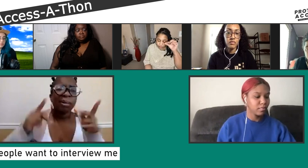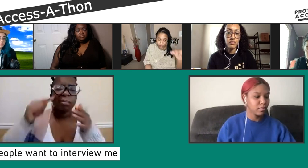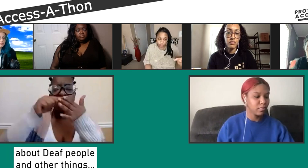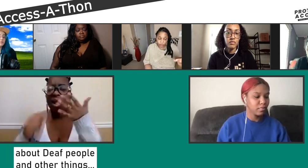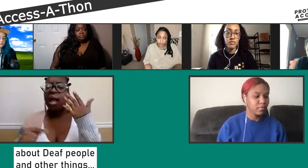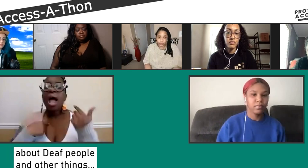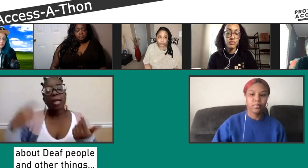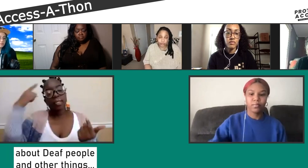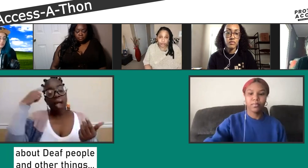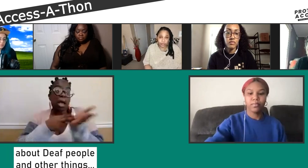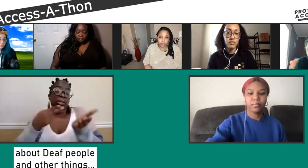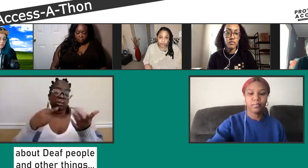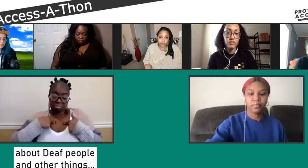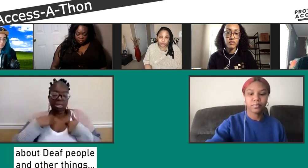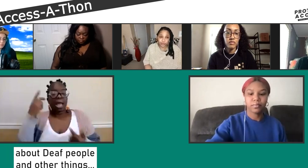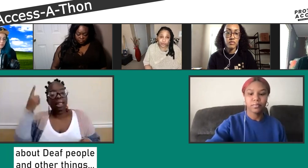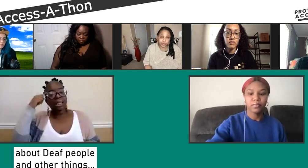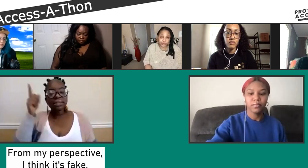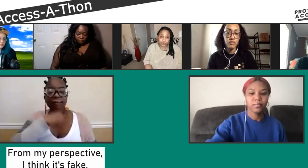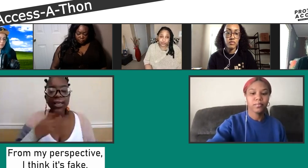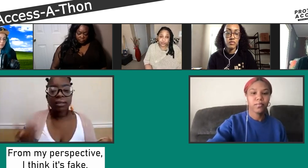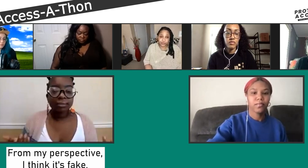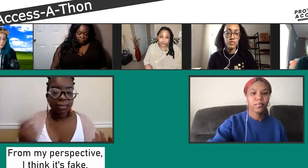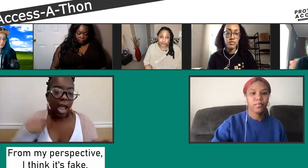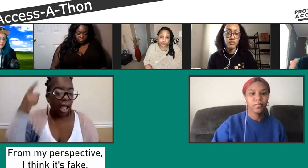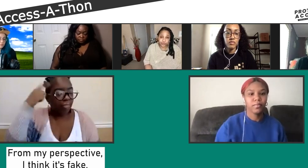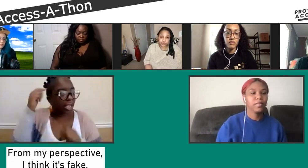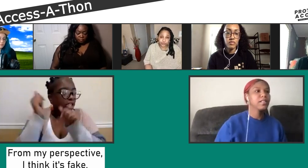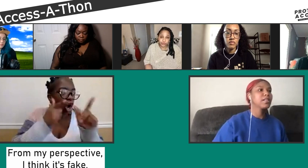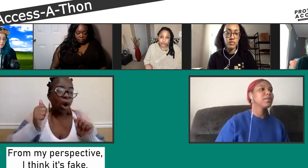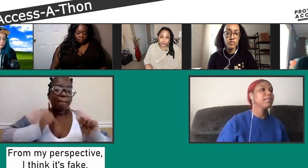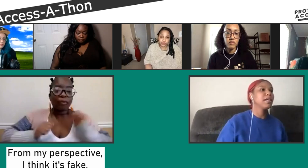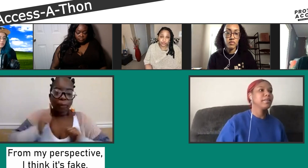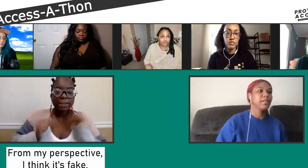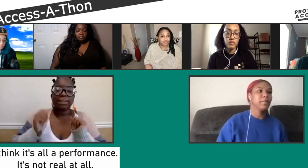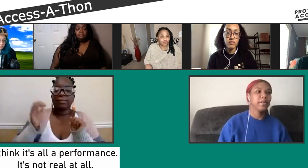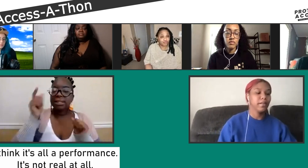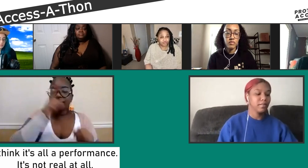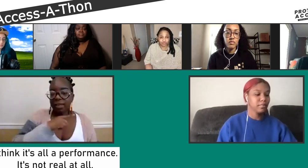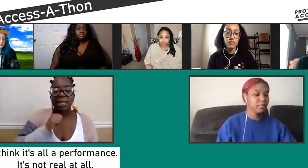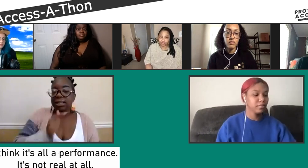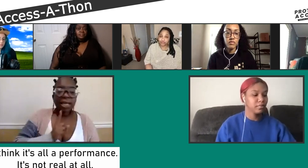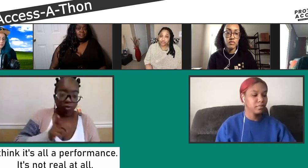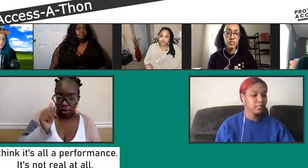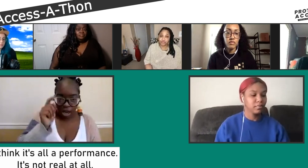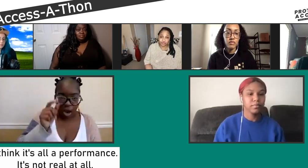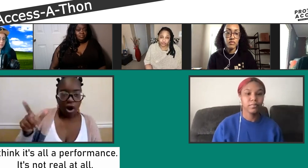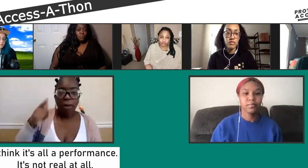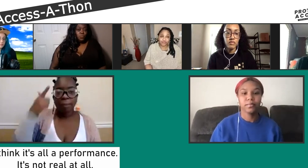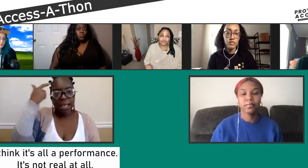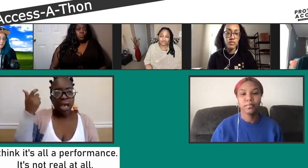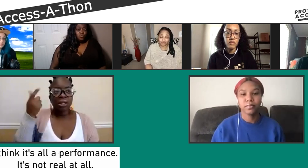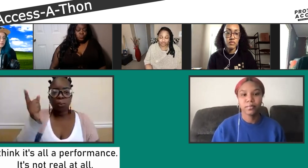them. They want to interview even deaf people. Honestly, with me, I think it's fake. I think it's all a performance